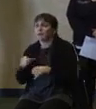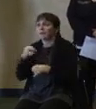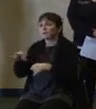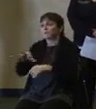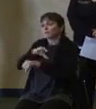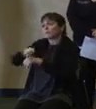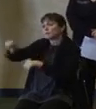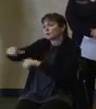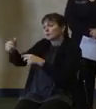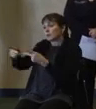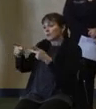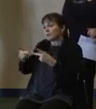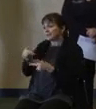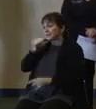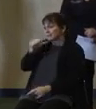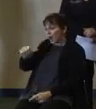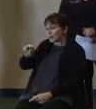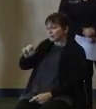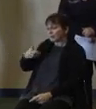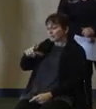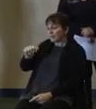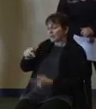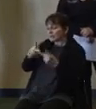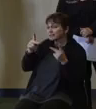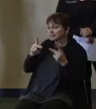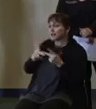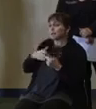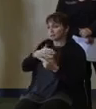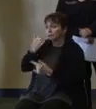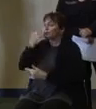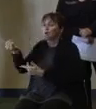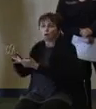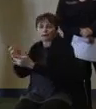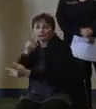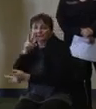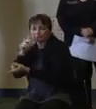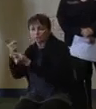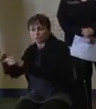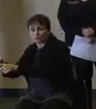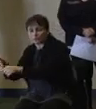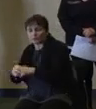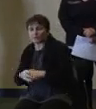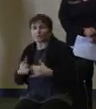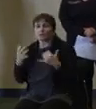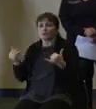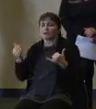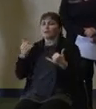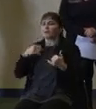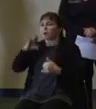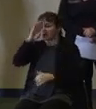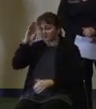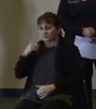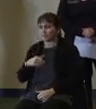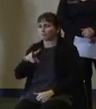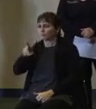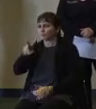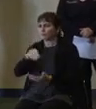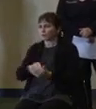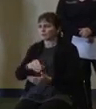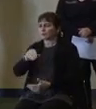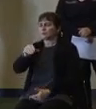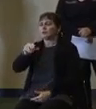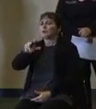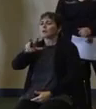check in with that site. Our hospitals are currently treating 2,892 COVID patients